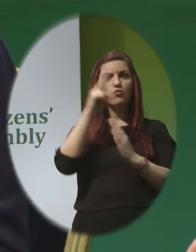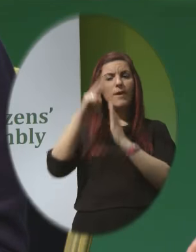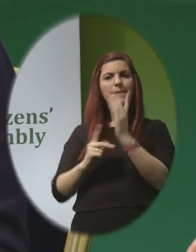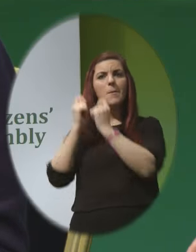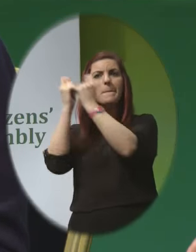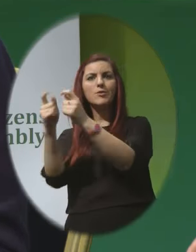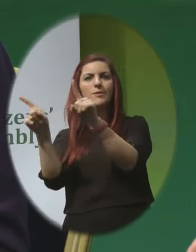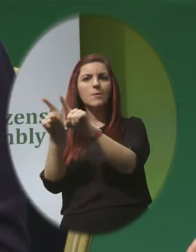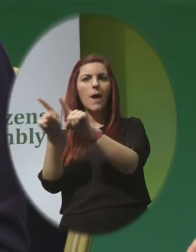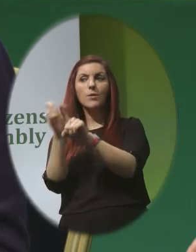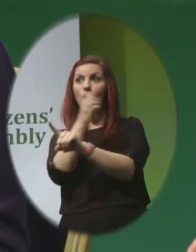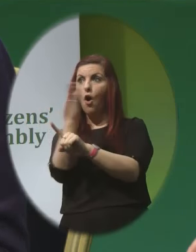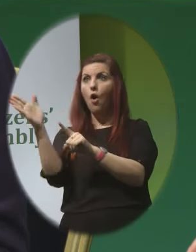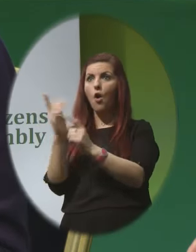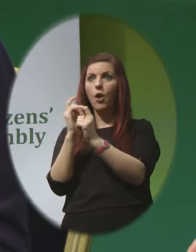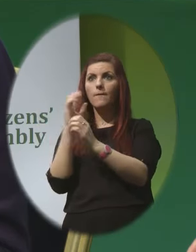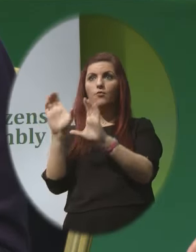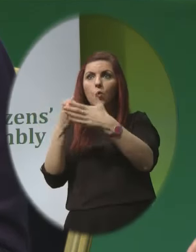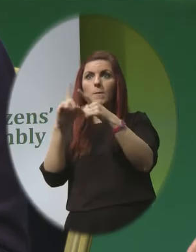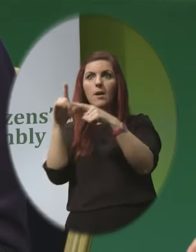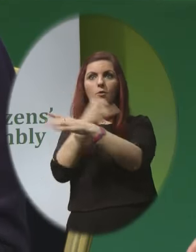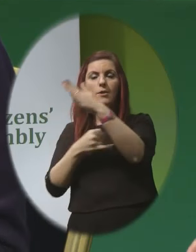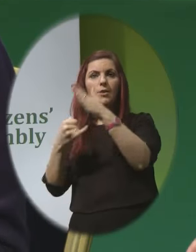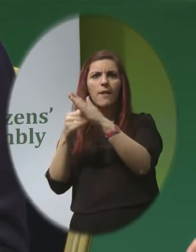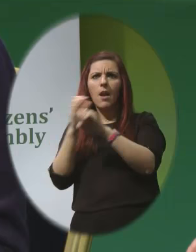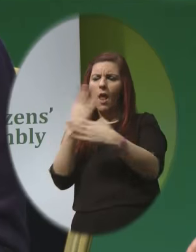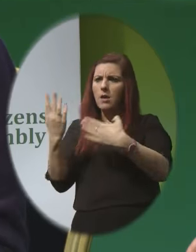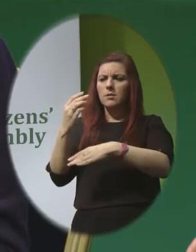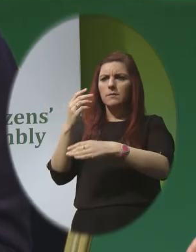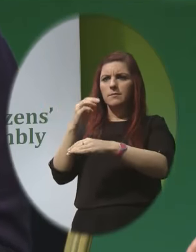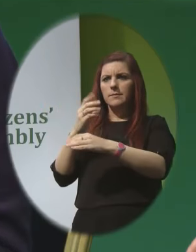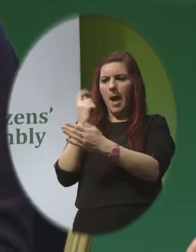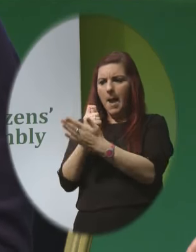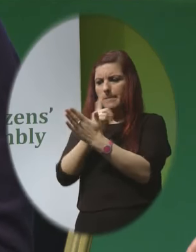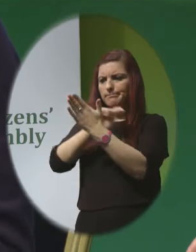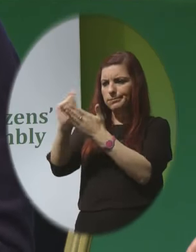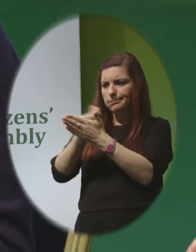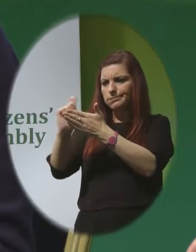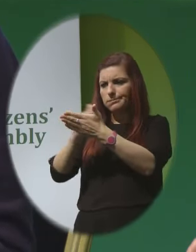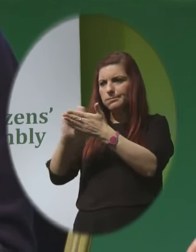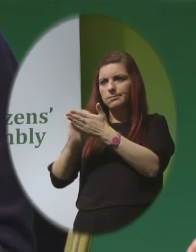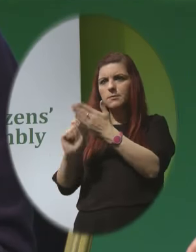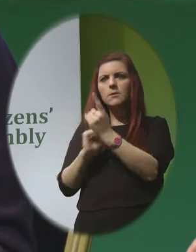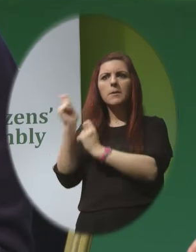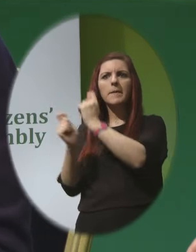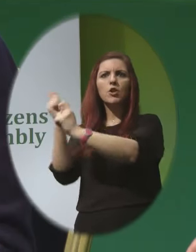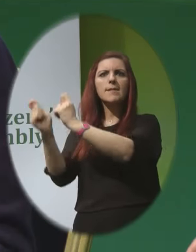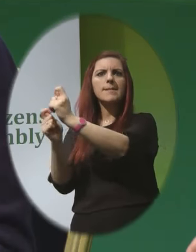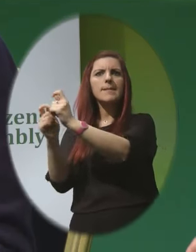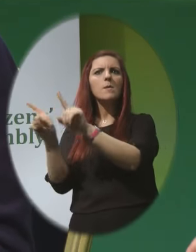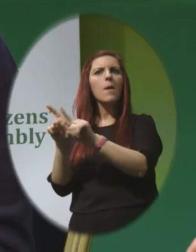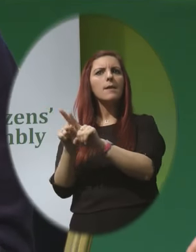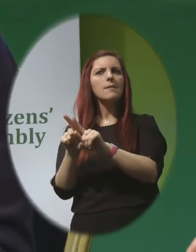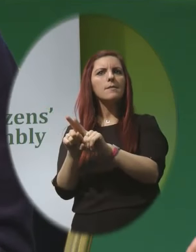Which all of the groups and the organisations Have gone to a lot of trouble of putting before us They are